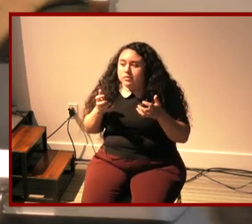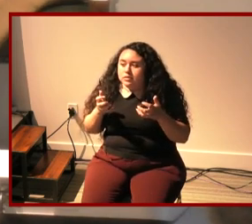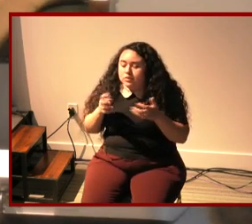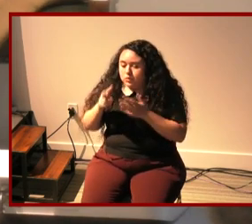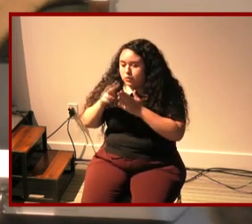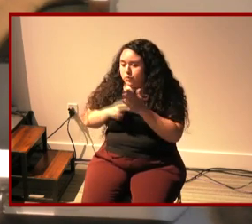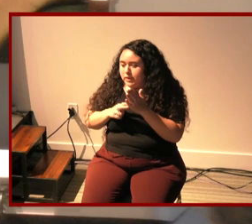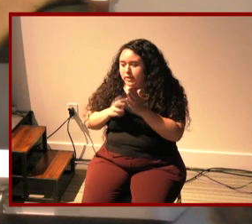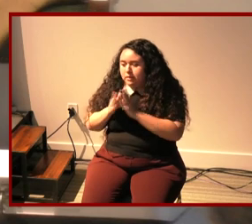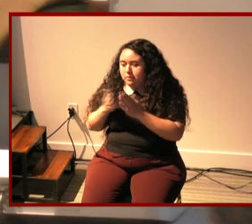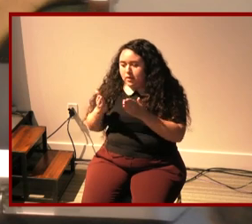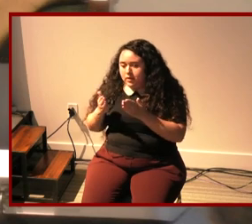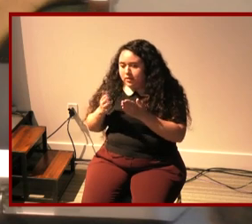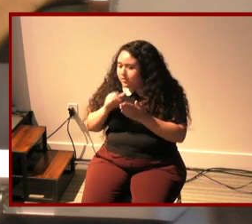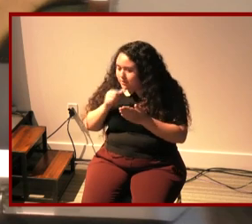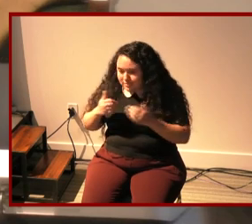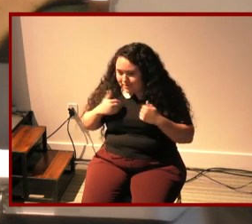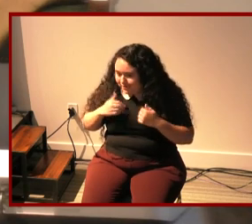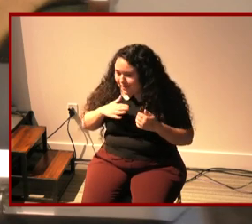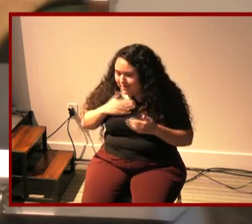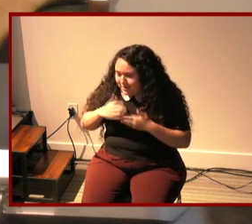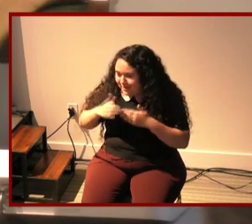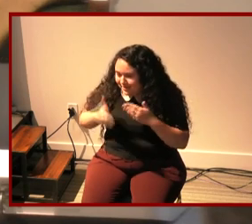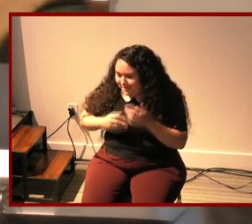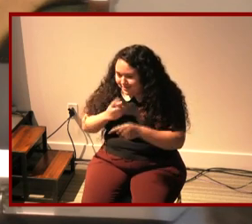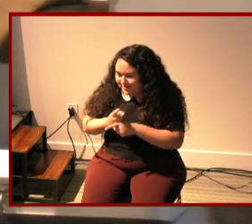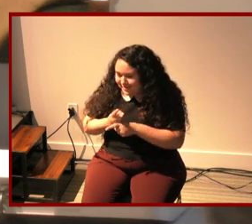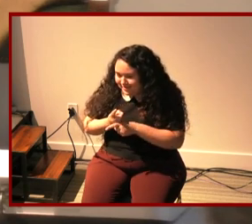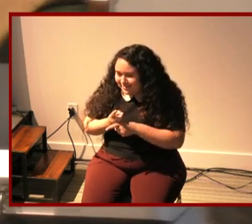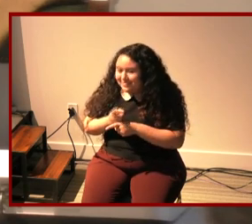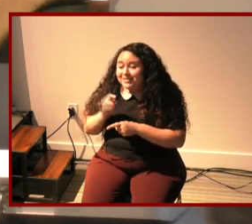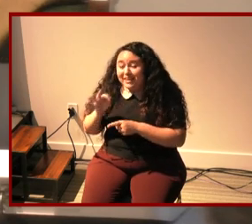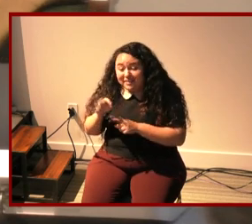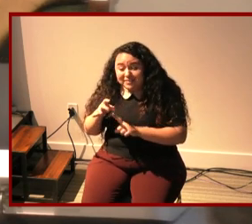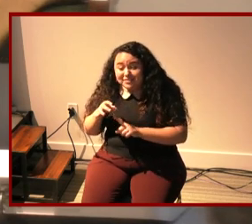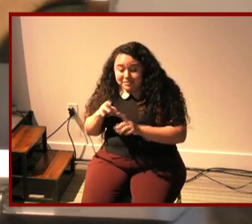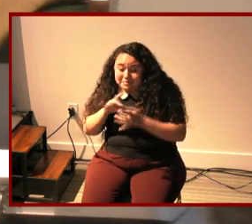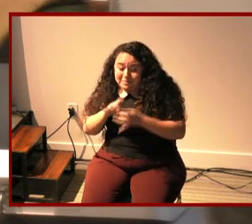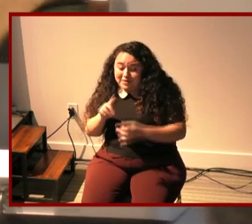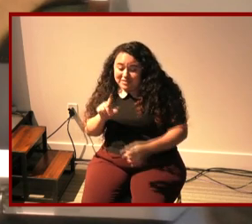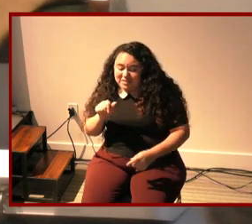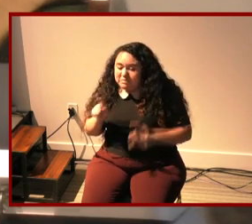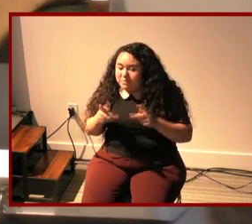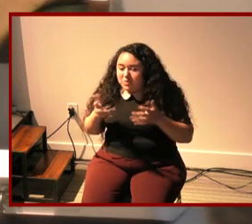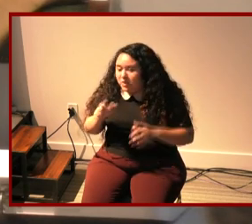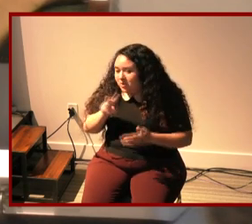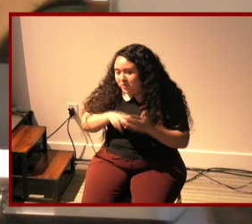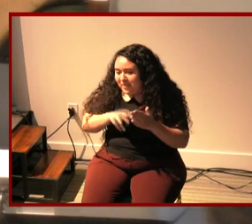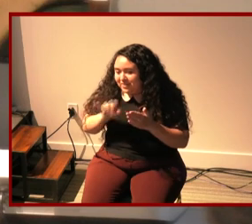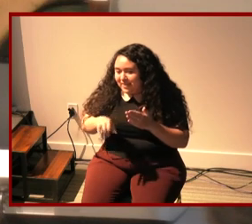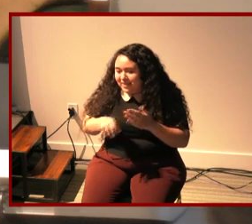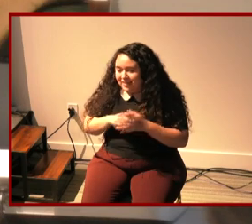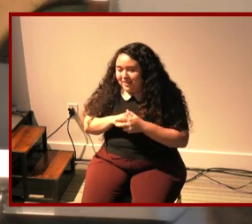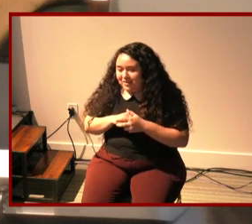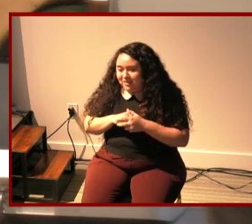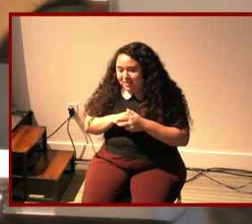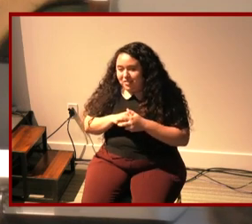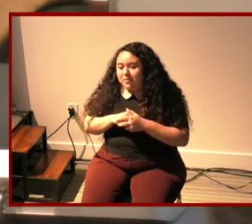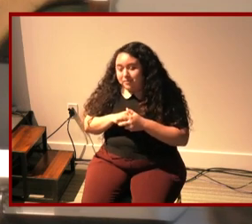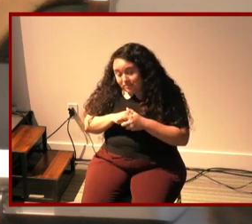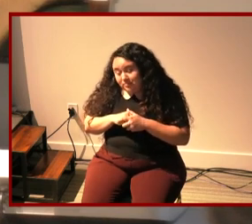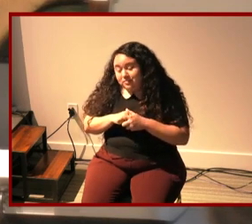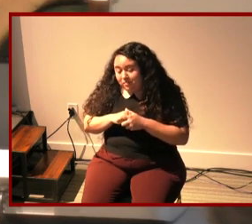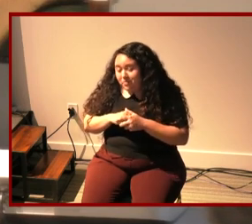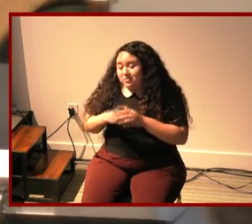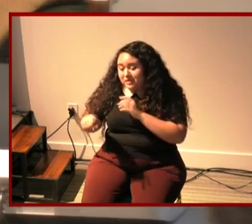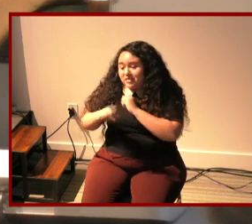to read the book that's not a happy ending right especially when it's about disability that's the marketable story is the one where it's like oh